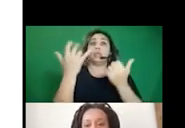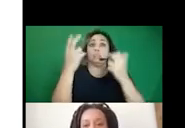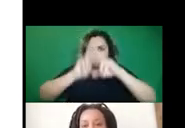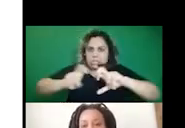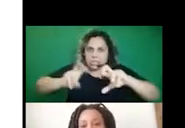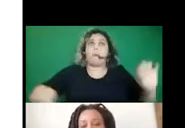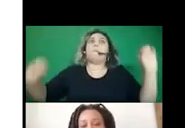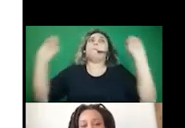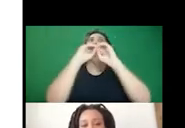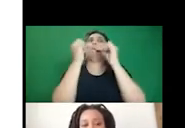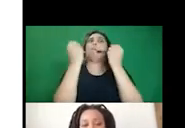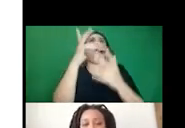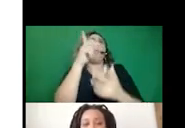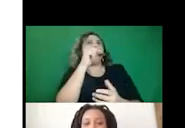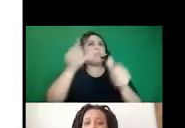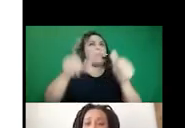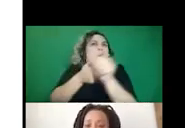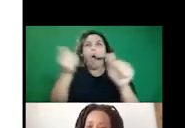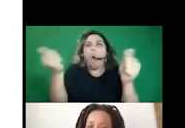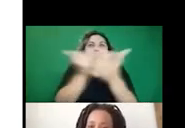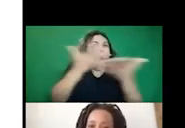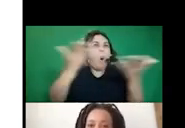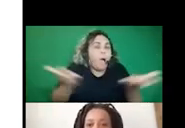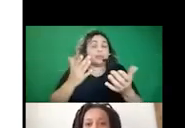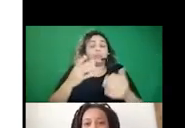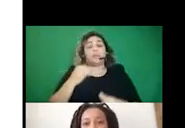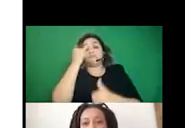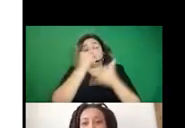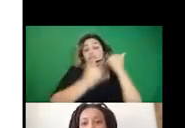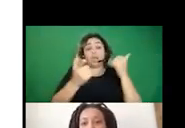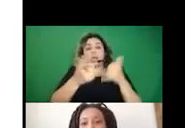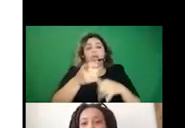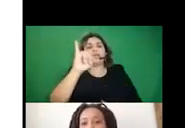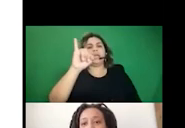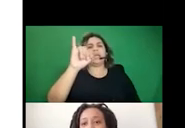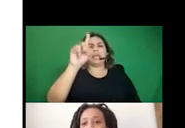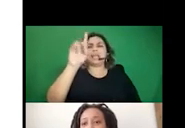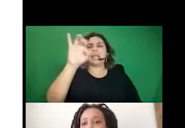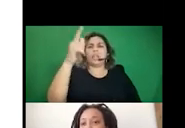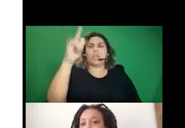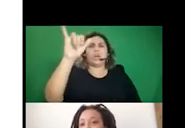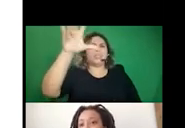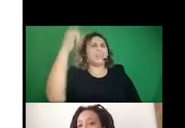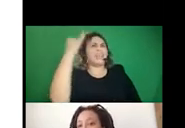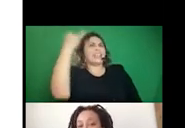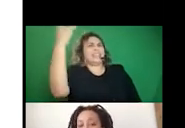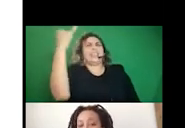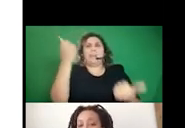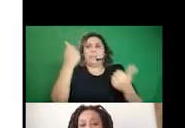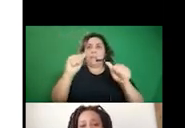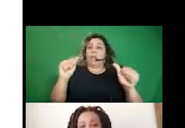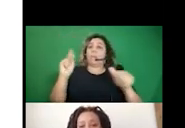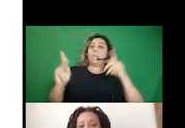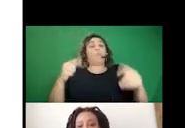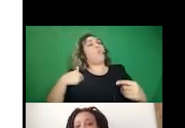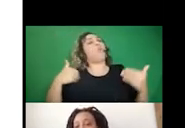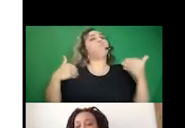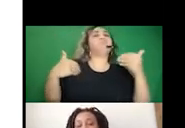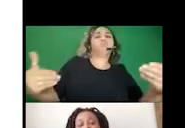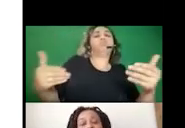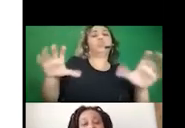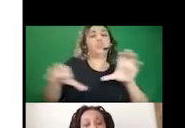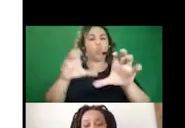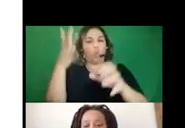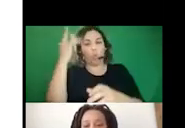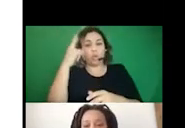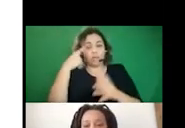here. And then finally, what ideas motivate the actors within these systems. So we talked